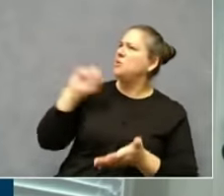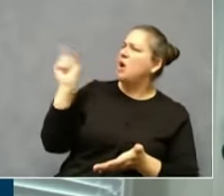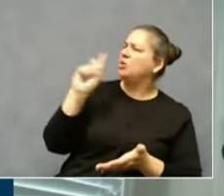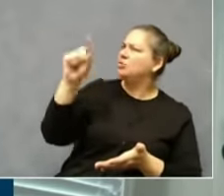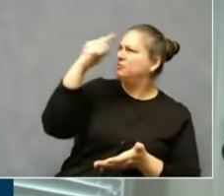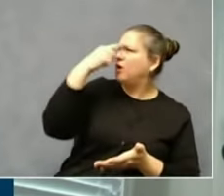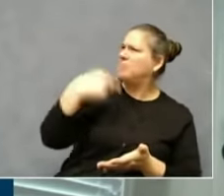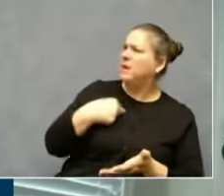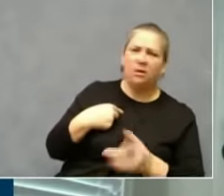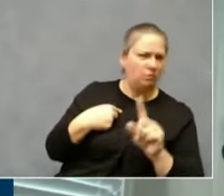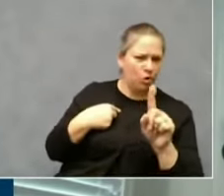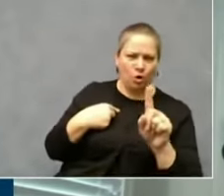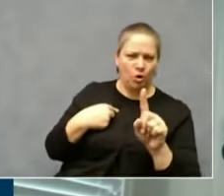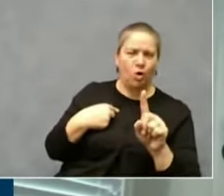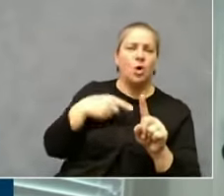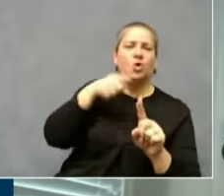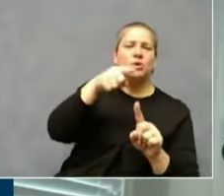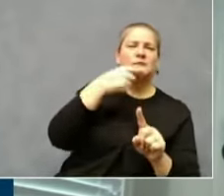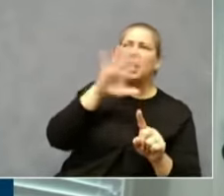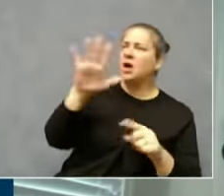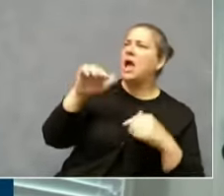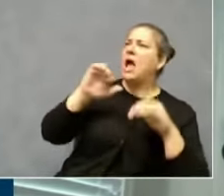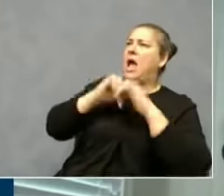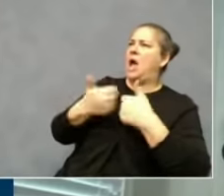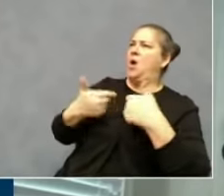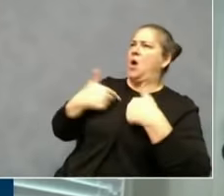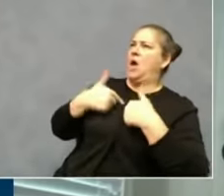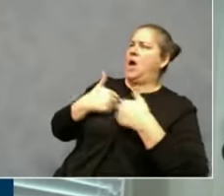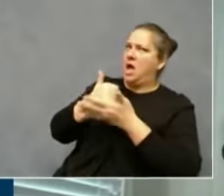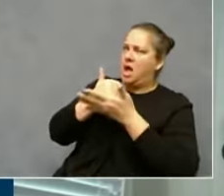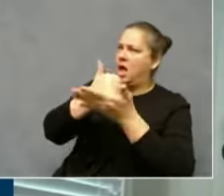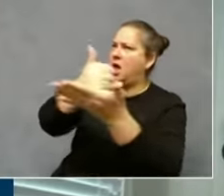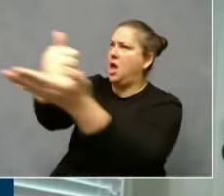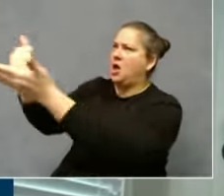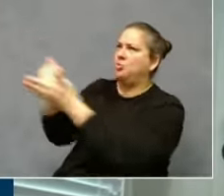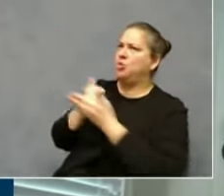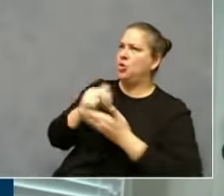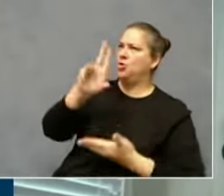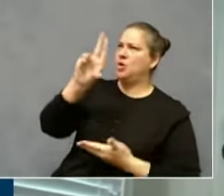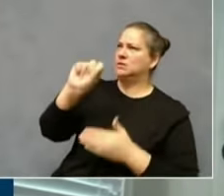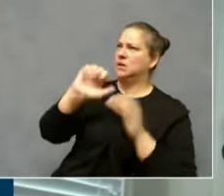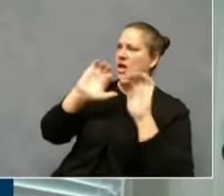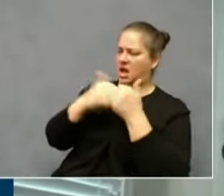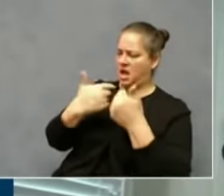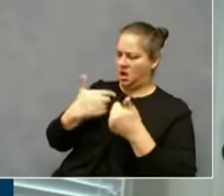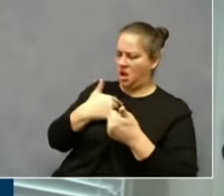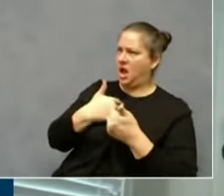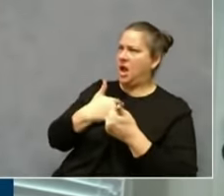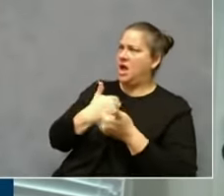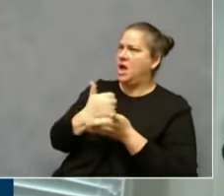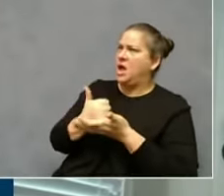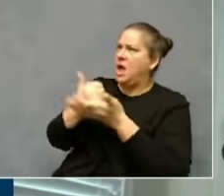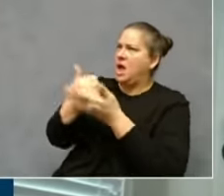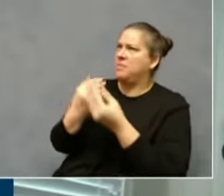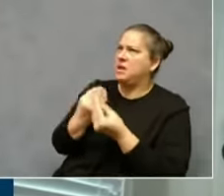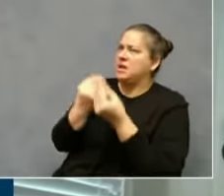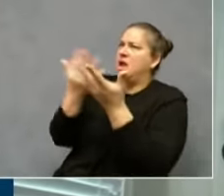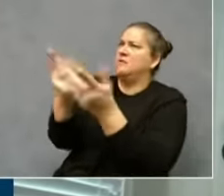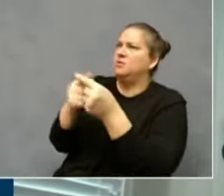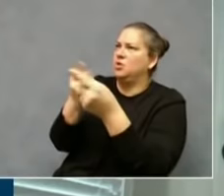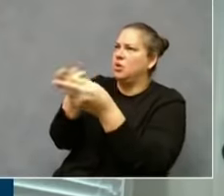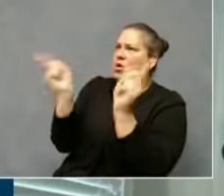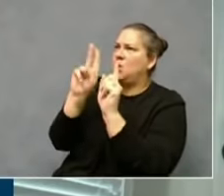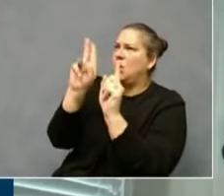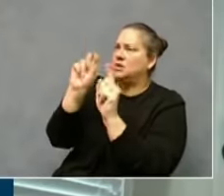we're trying to do all we can to be as targeted, to build in the least restrictive restrictions we